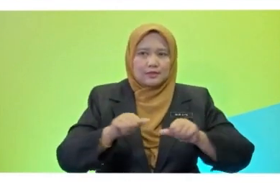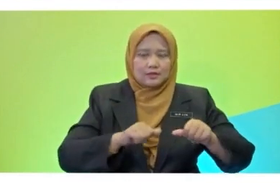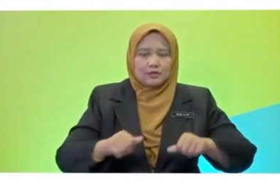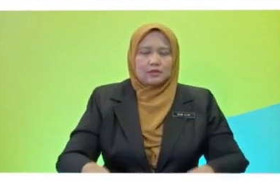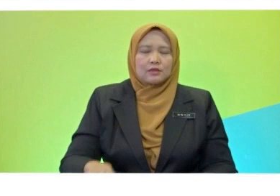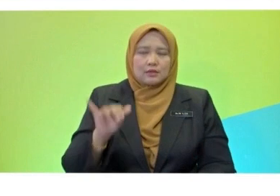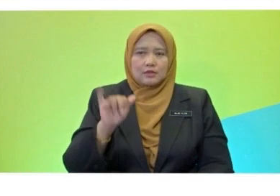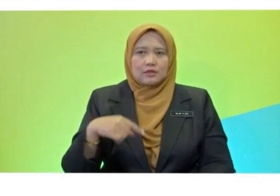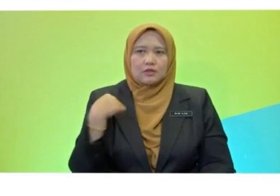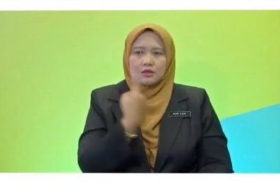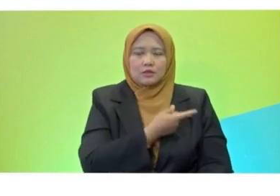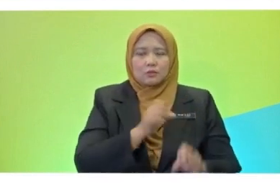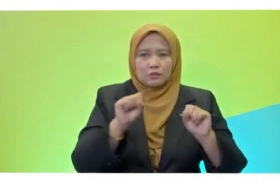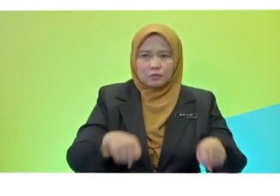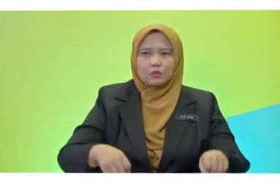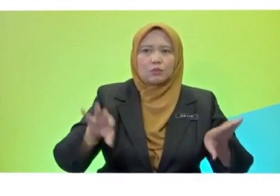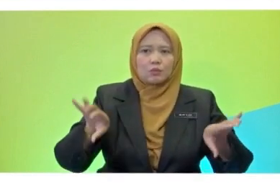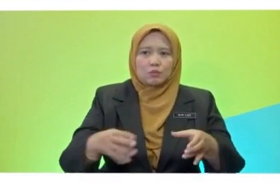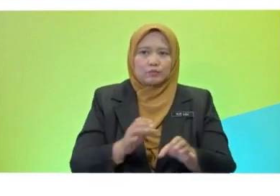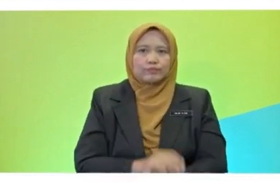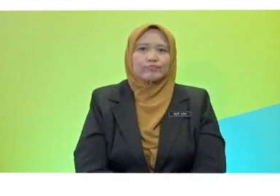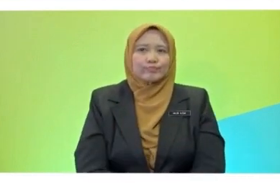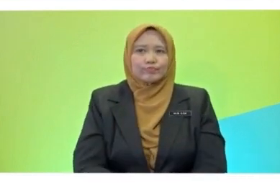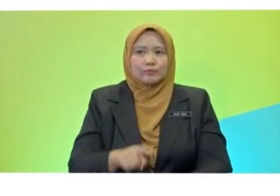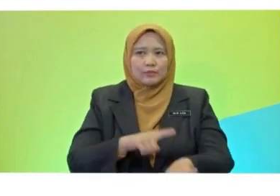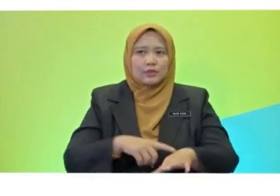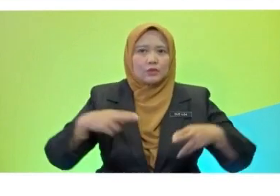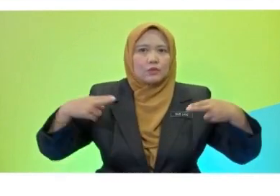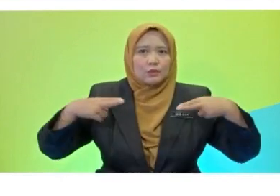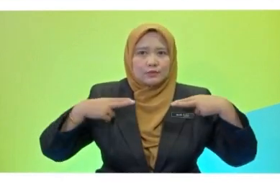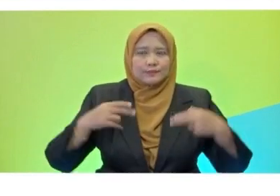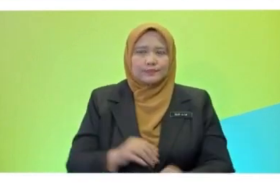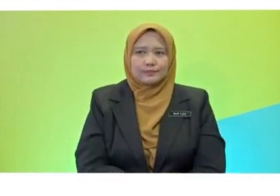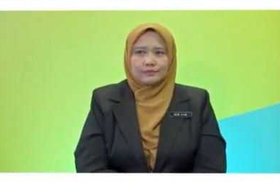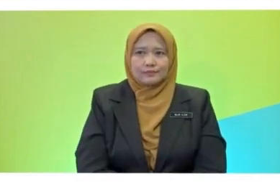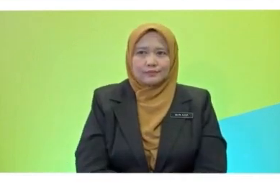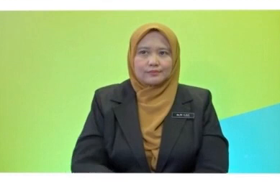good. Exactly, exactly. Okay, who else would like to share what they learned today? Joelle, go ahead, Joelle.